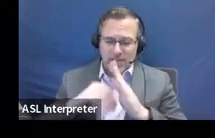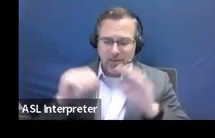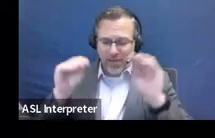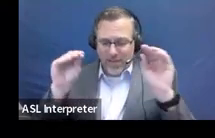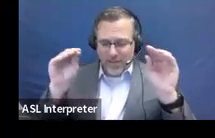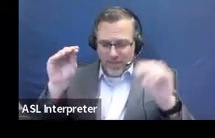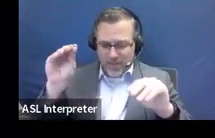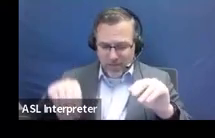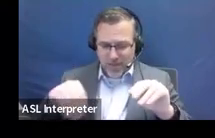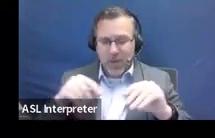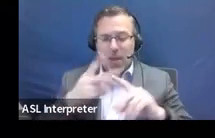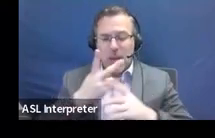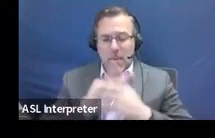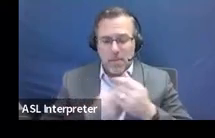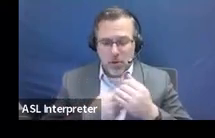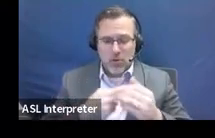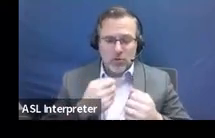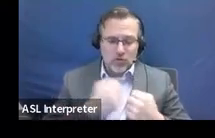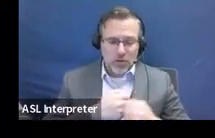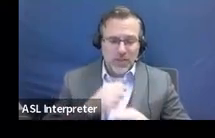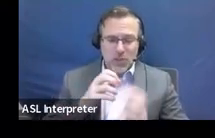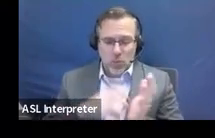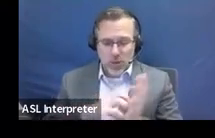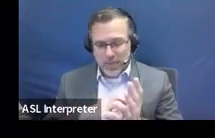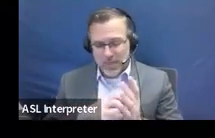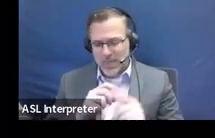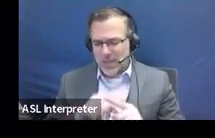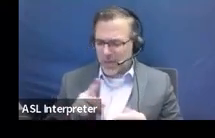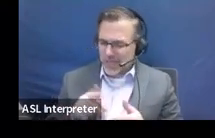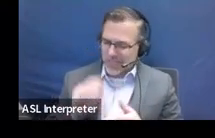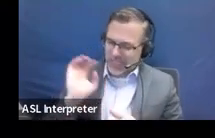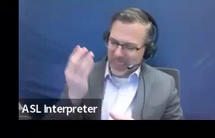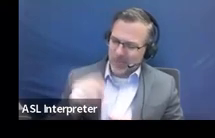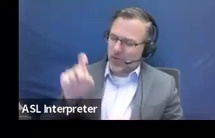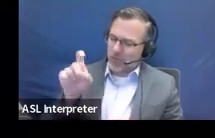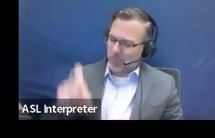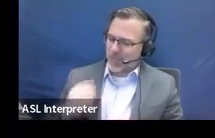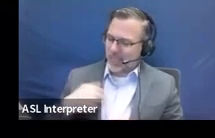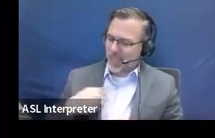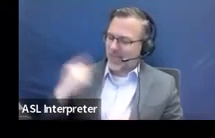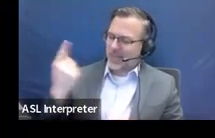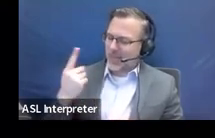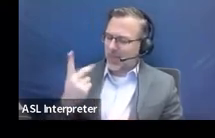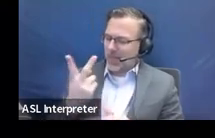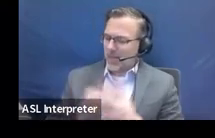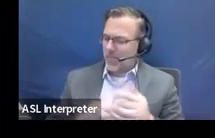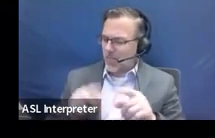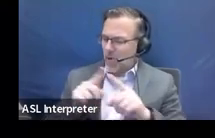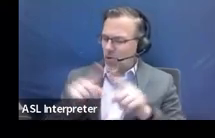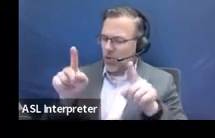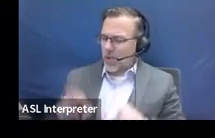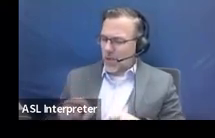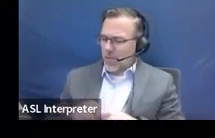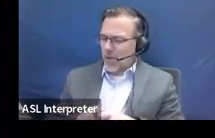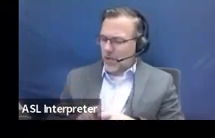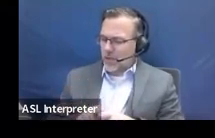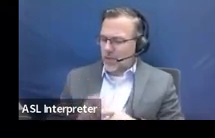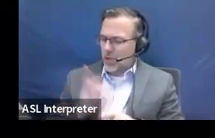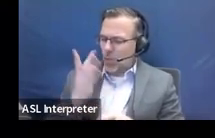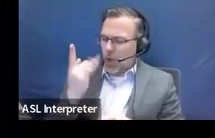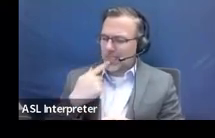strengths and weaknesses. But then on the other hand, I'm being told that you have to have something in both boxes. So why is there an or?